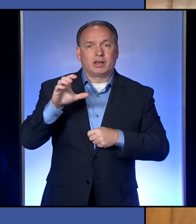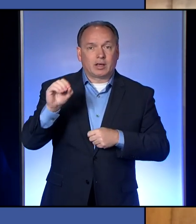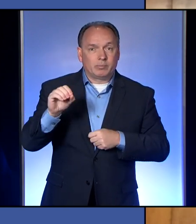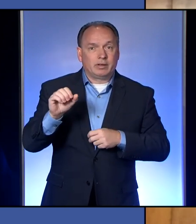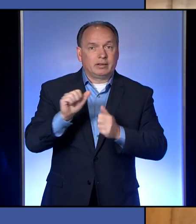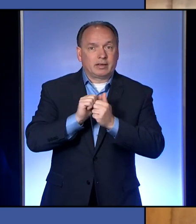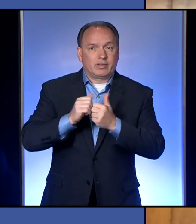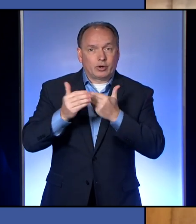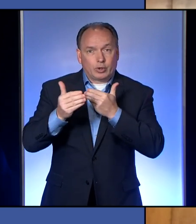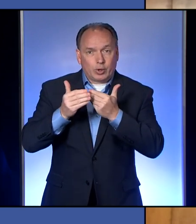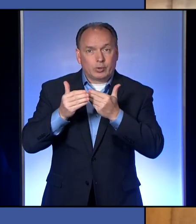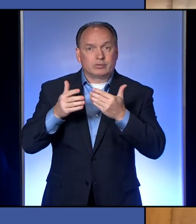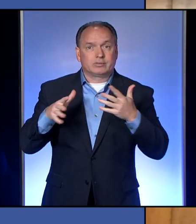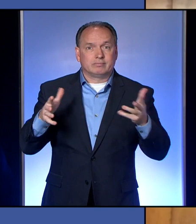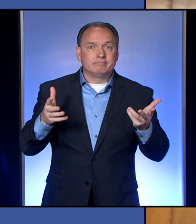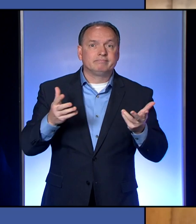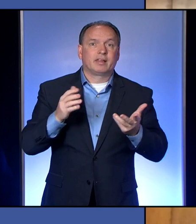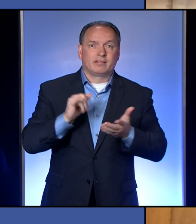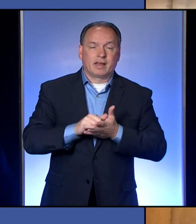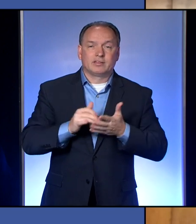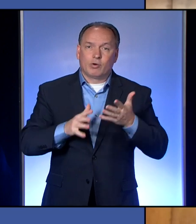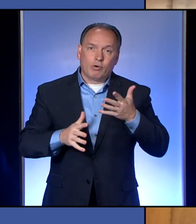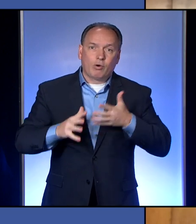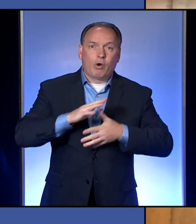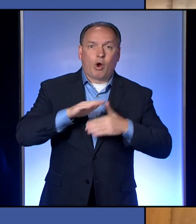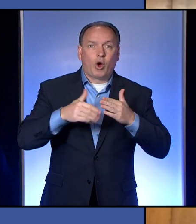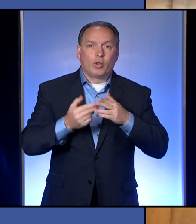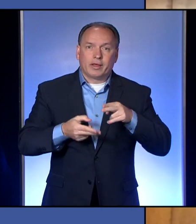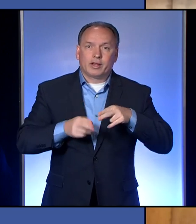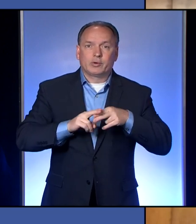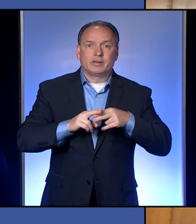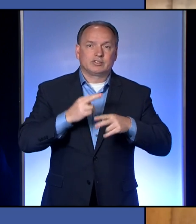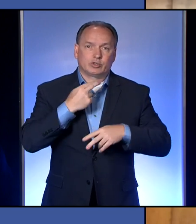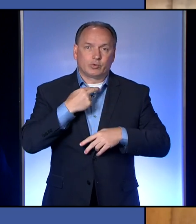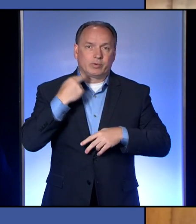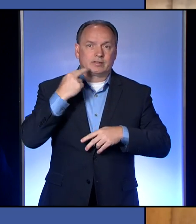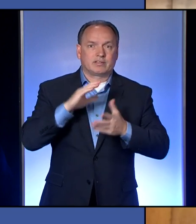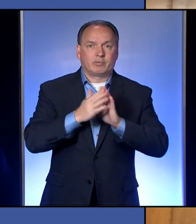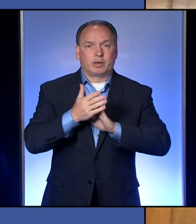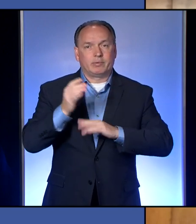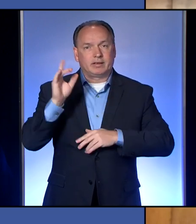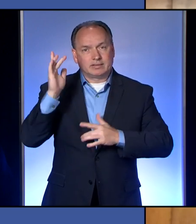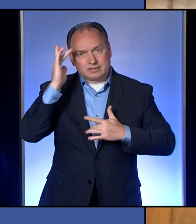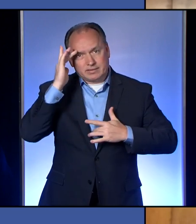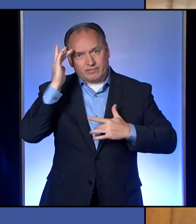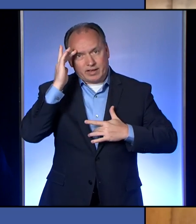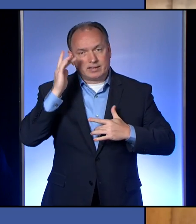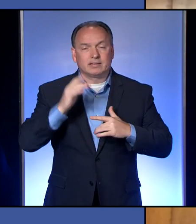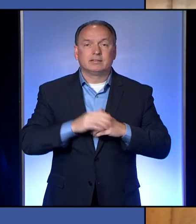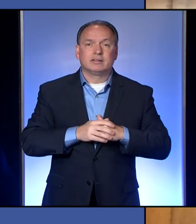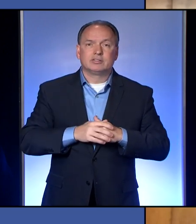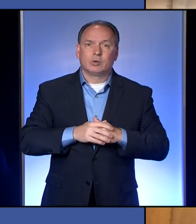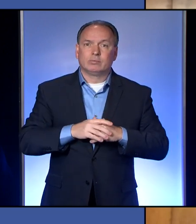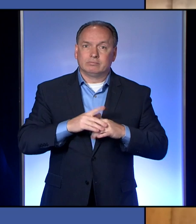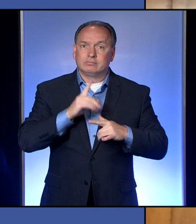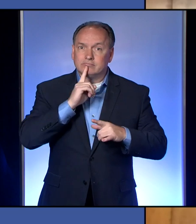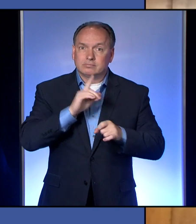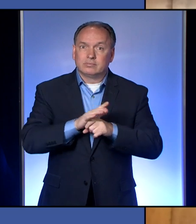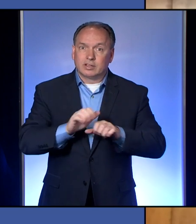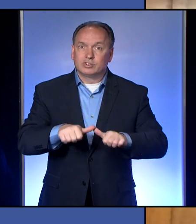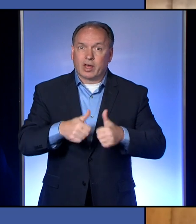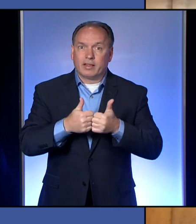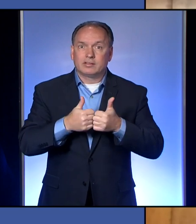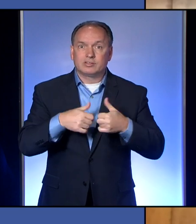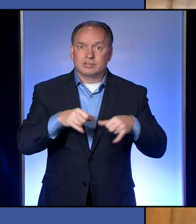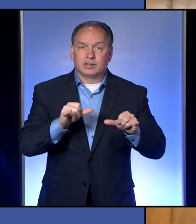together, those factors all increase the risk of getting infected. And so it's a challenge, but we